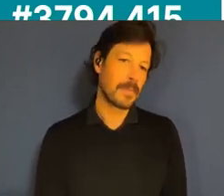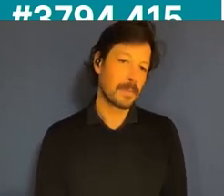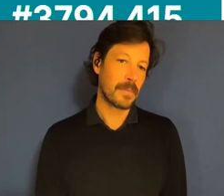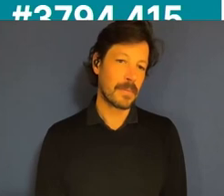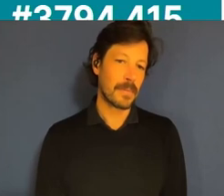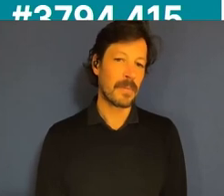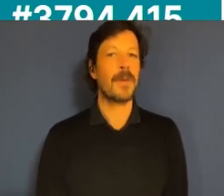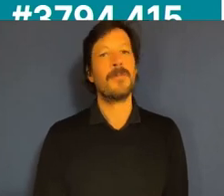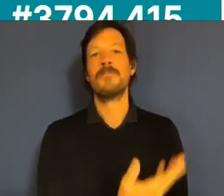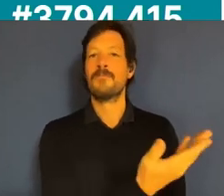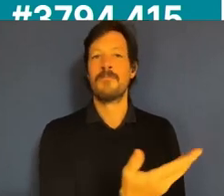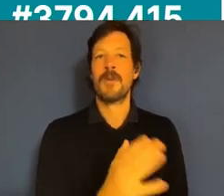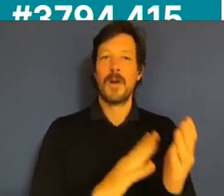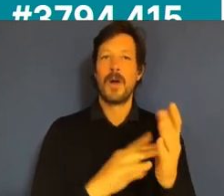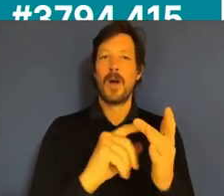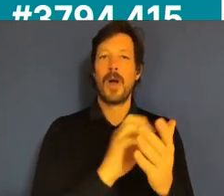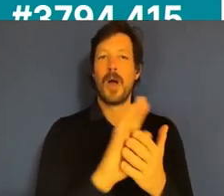And there it is. Michael, it is.